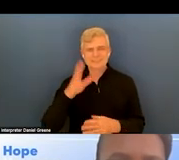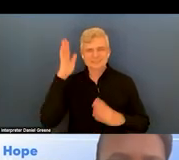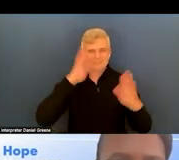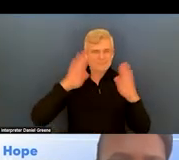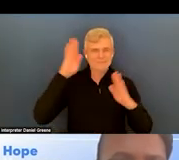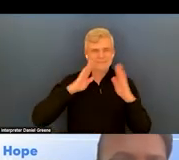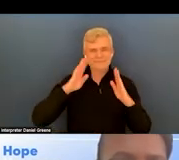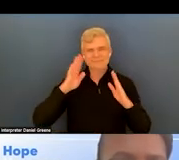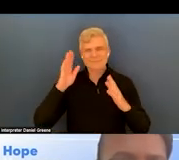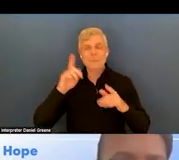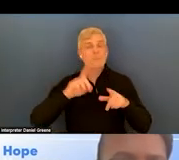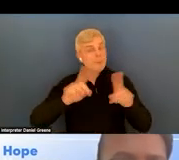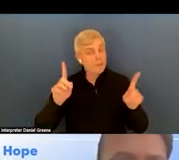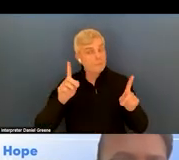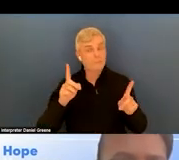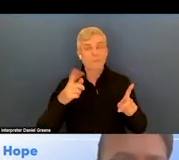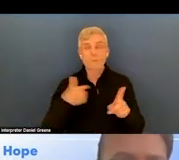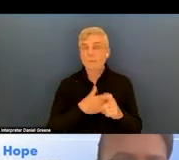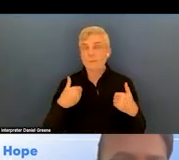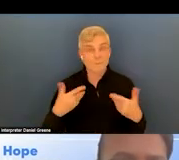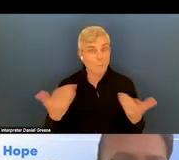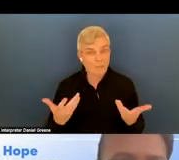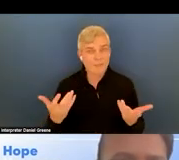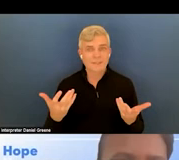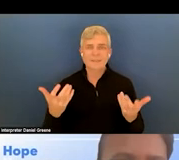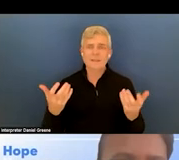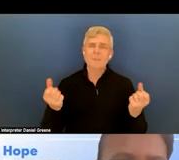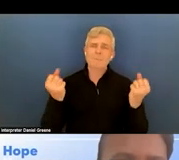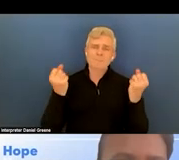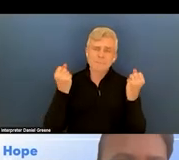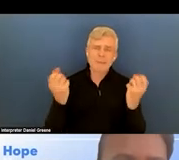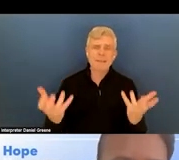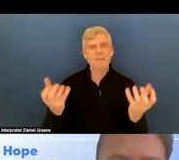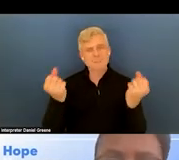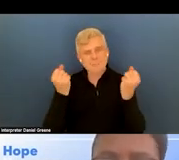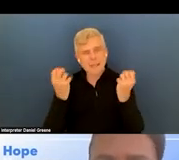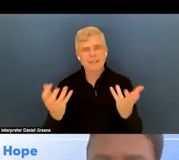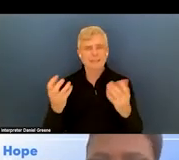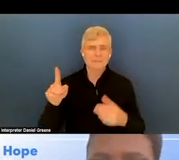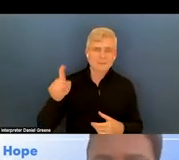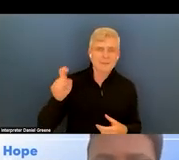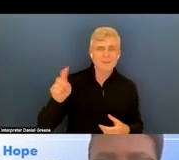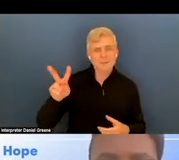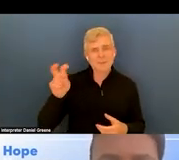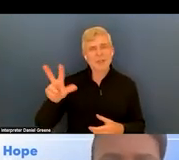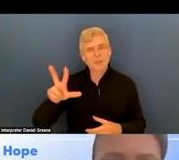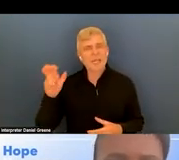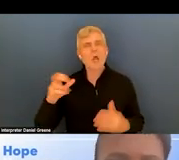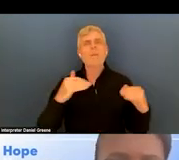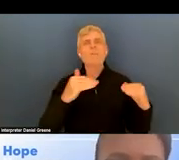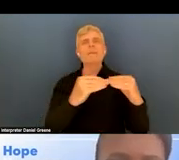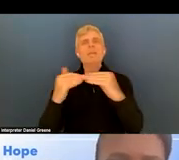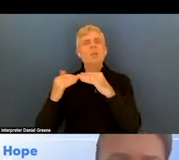is we have hundreds and hundreds and hundreds of peer specialists, trained, certified, working in our system.